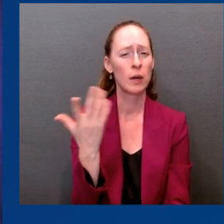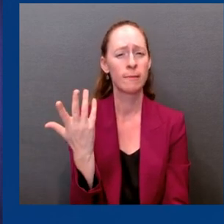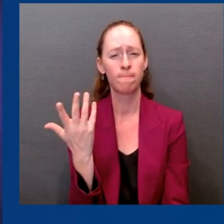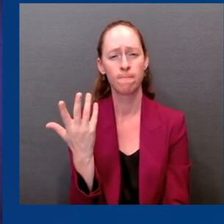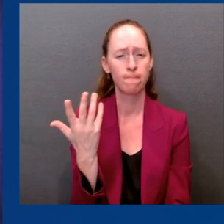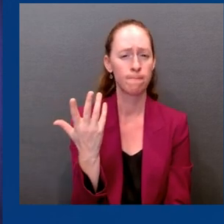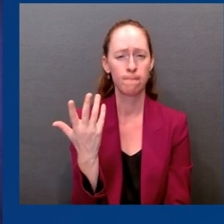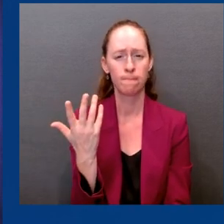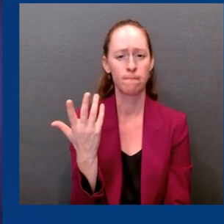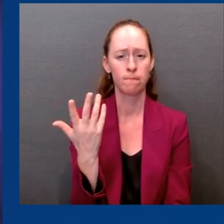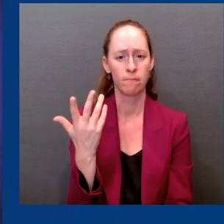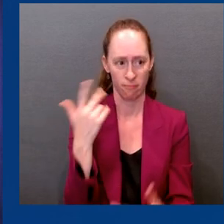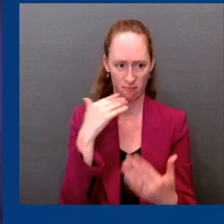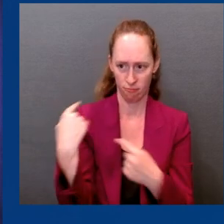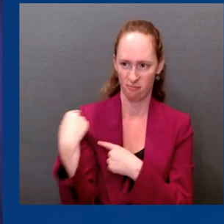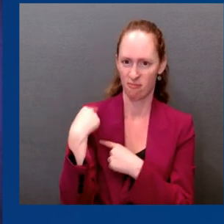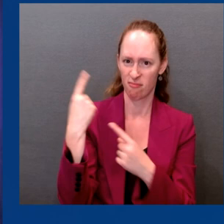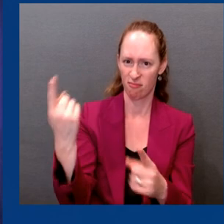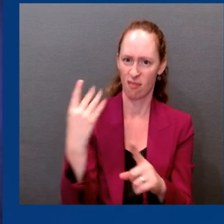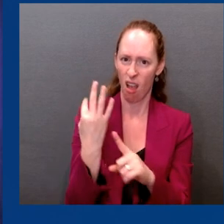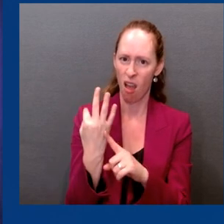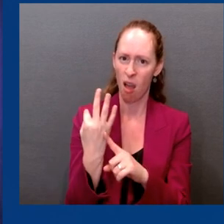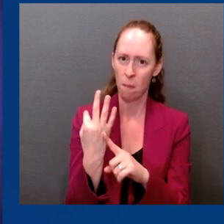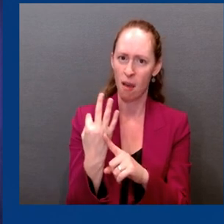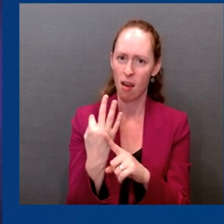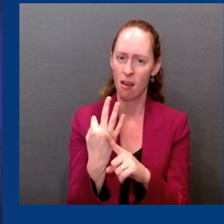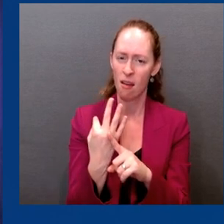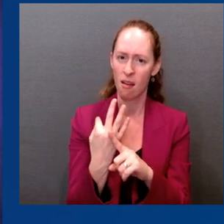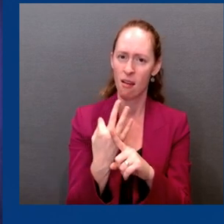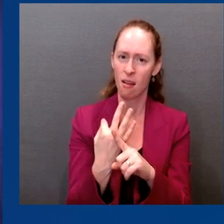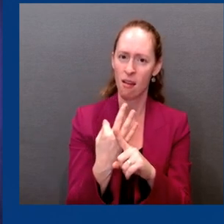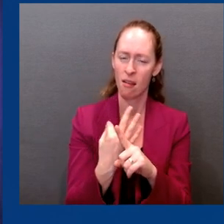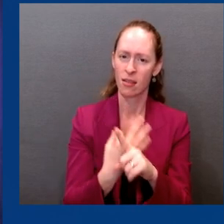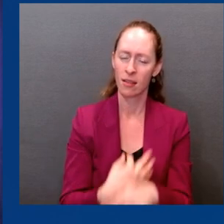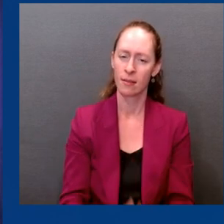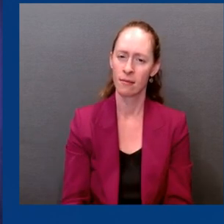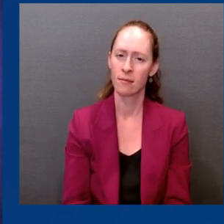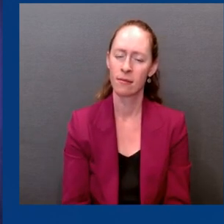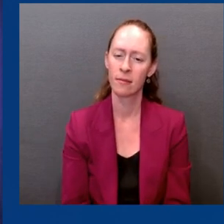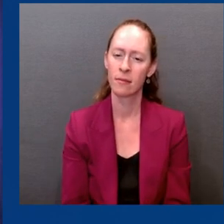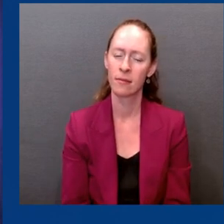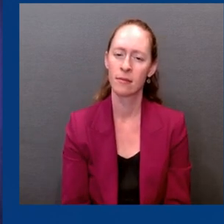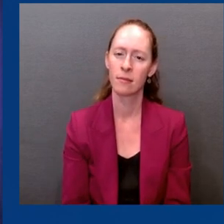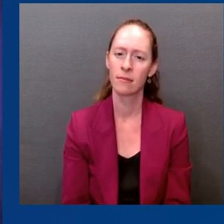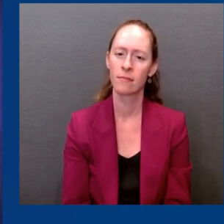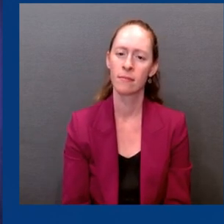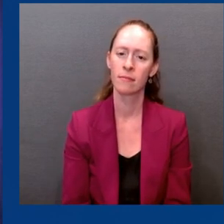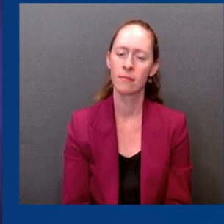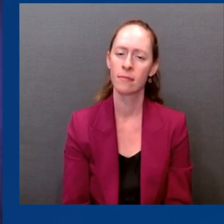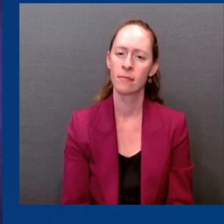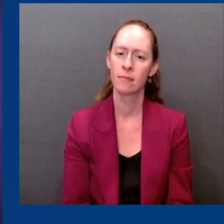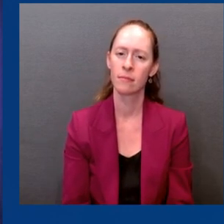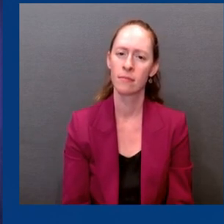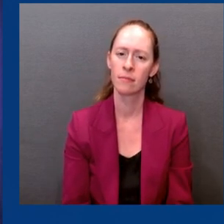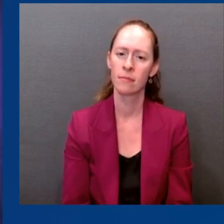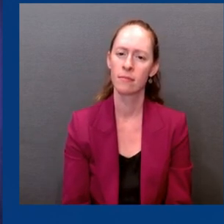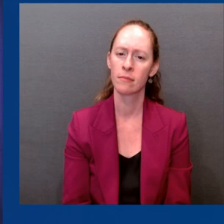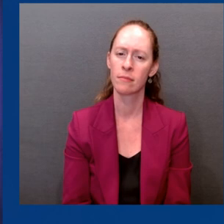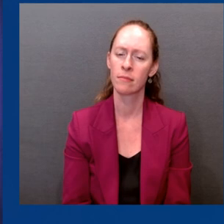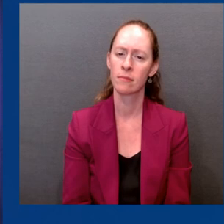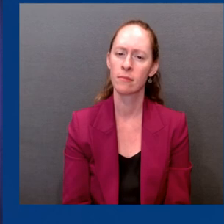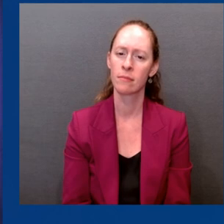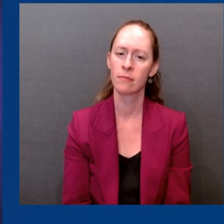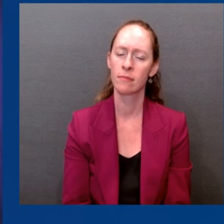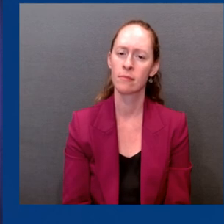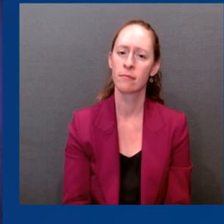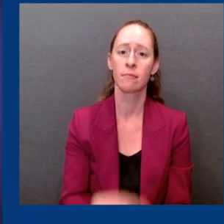how does that make you confident enough to say that you think we're heading towards that annual booster cadence for your average